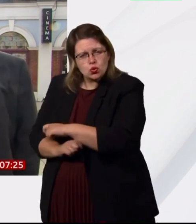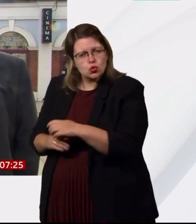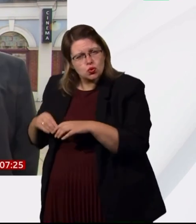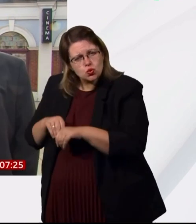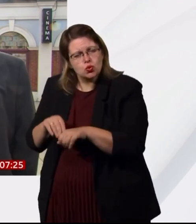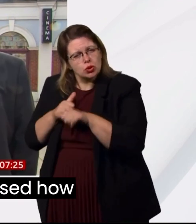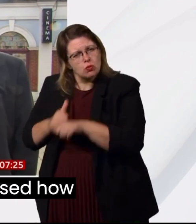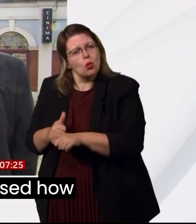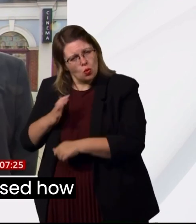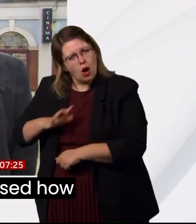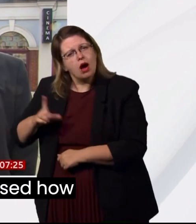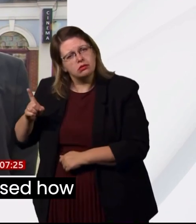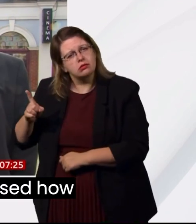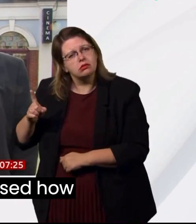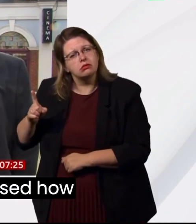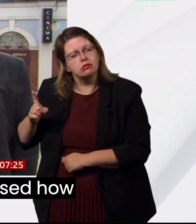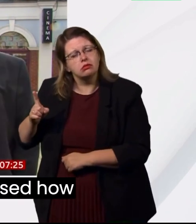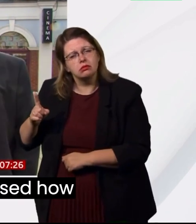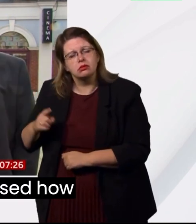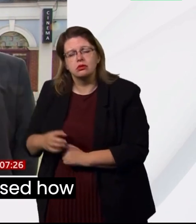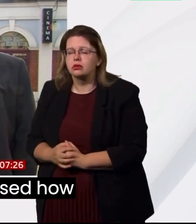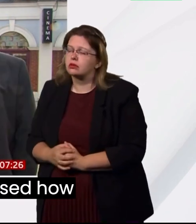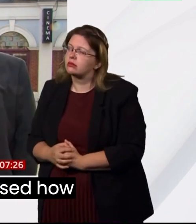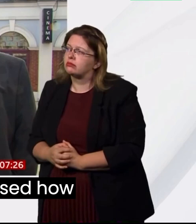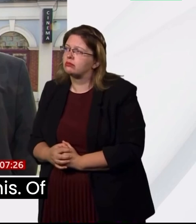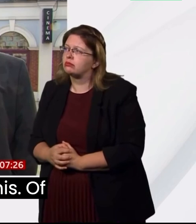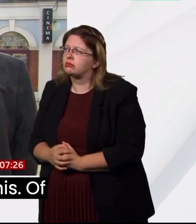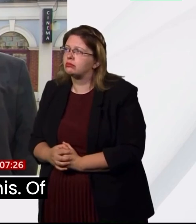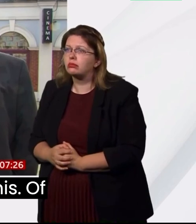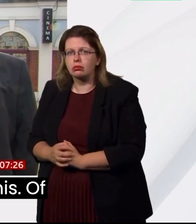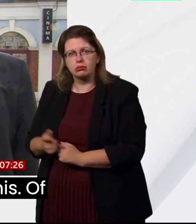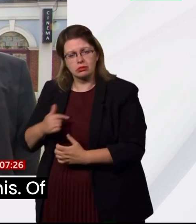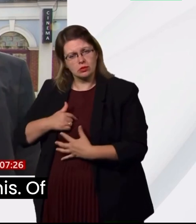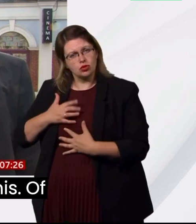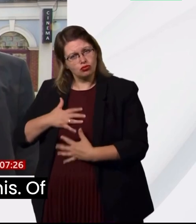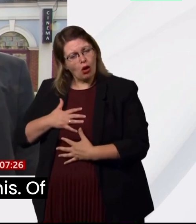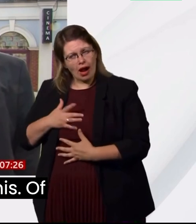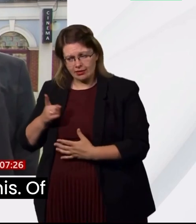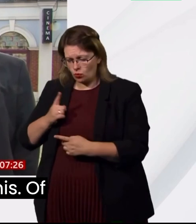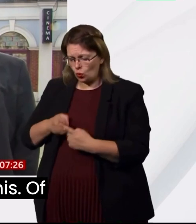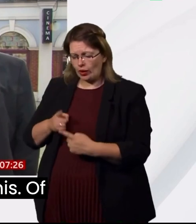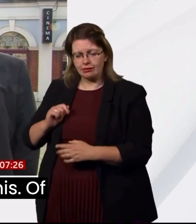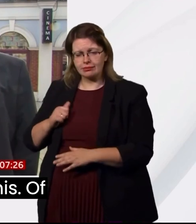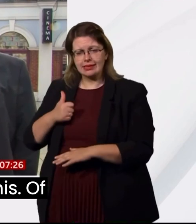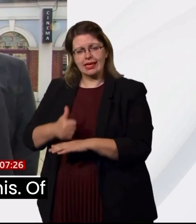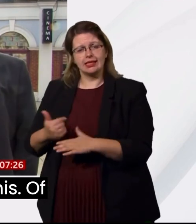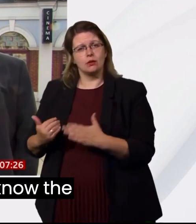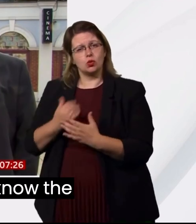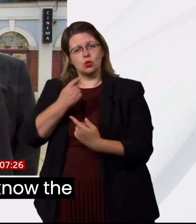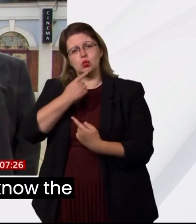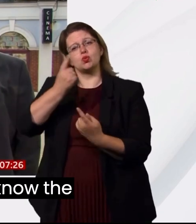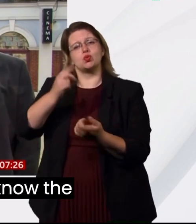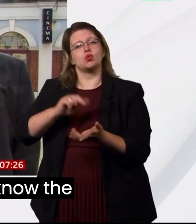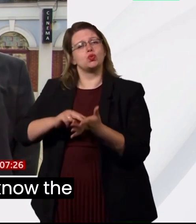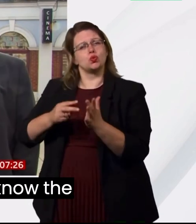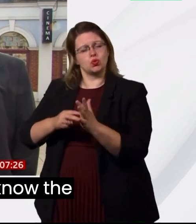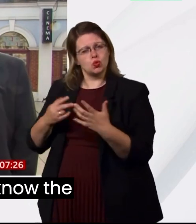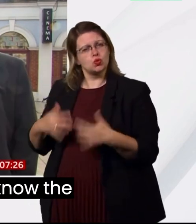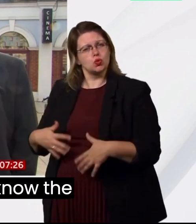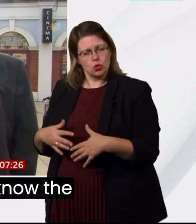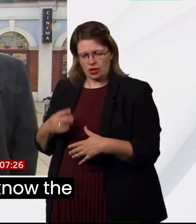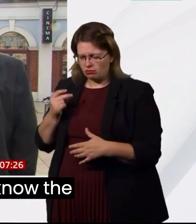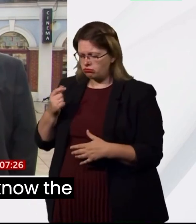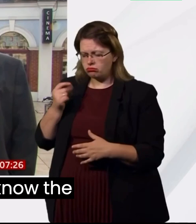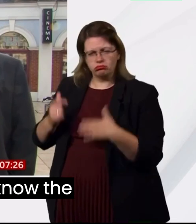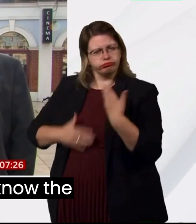And I was quite surprised how quick he's got this off, on the